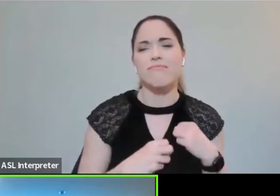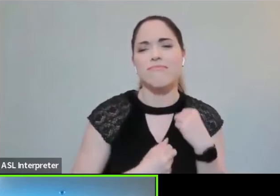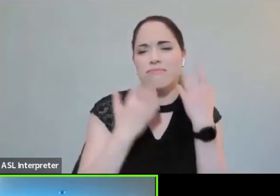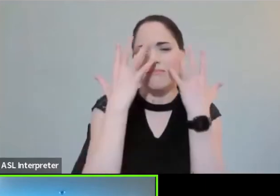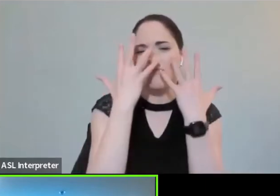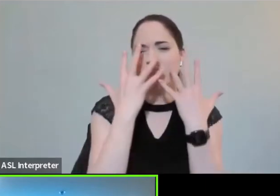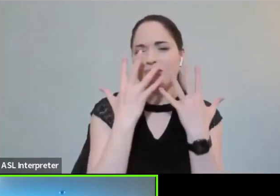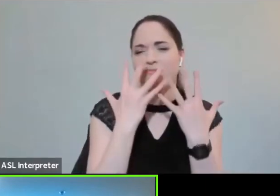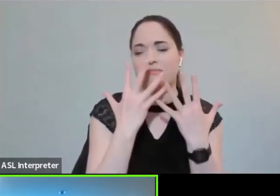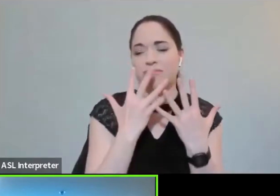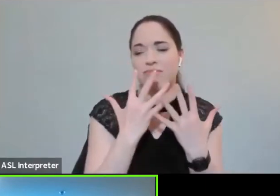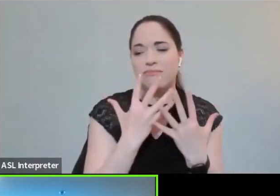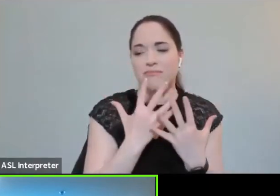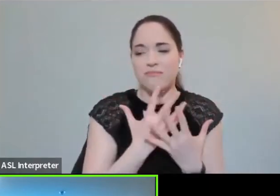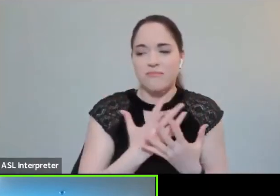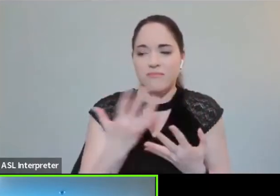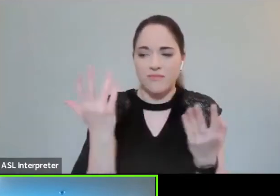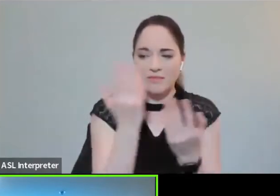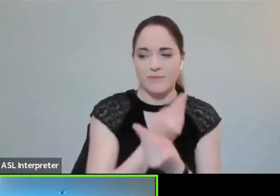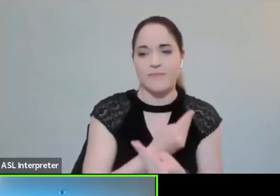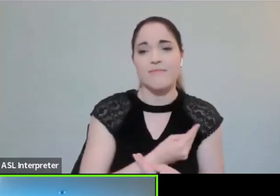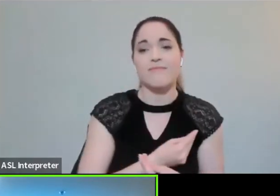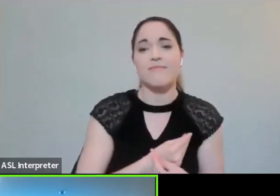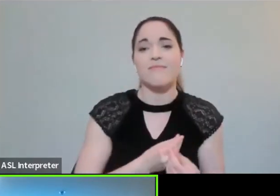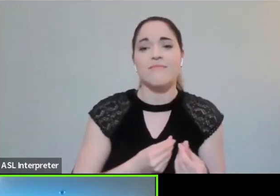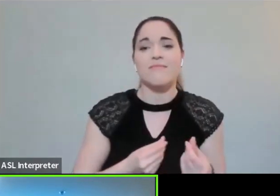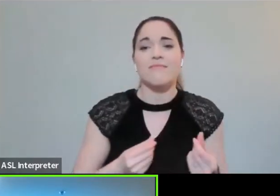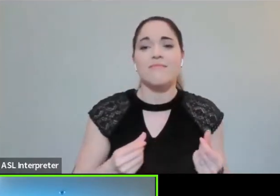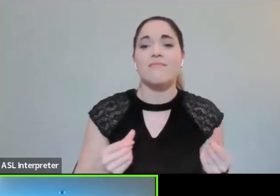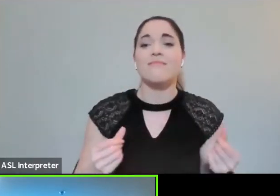Be washed away